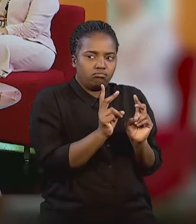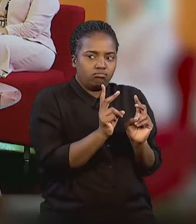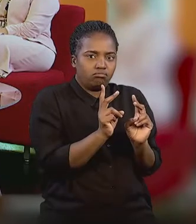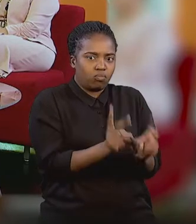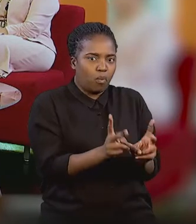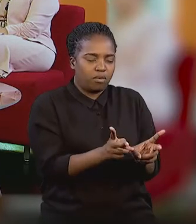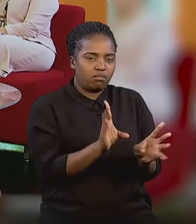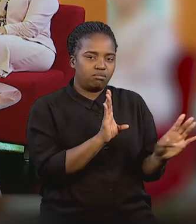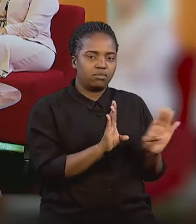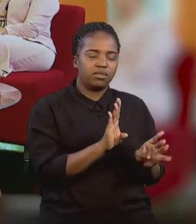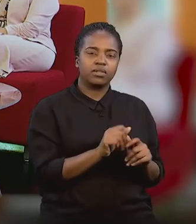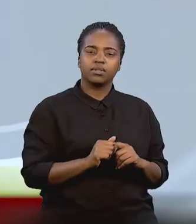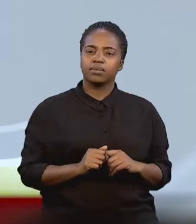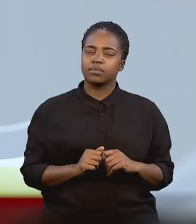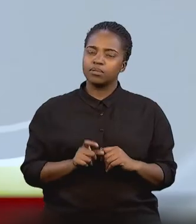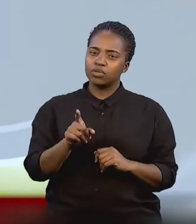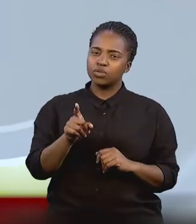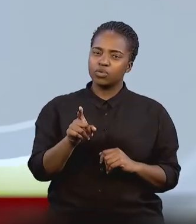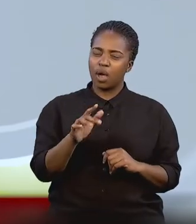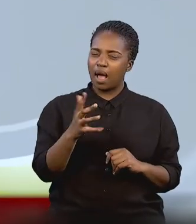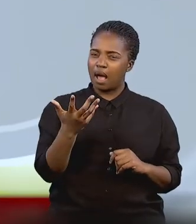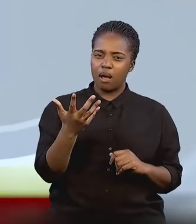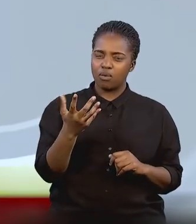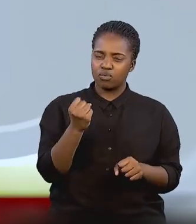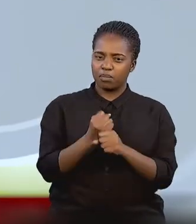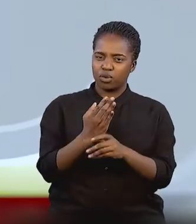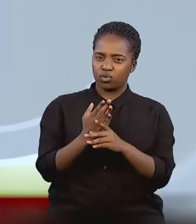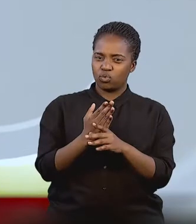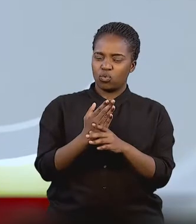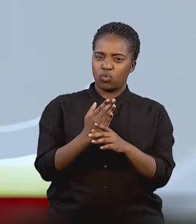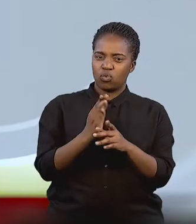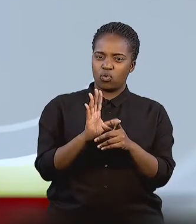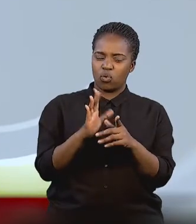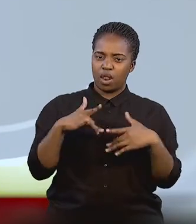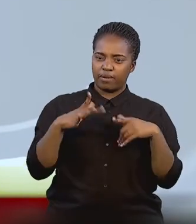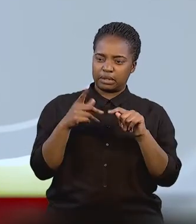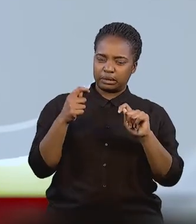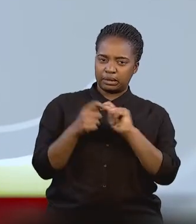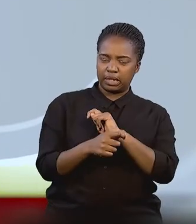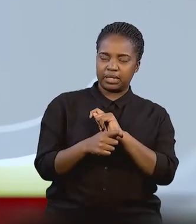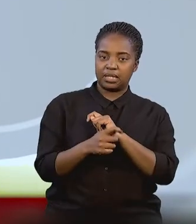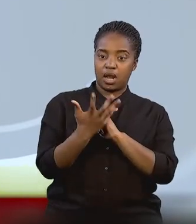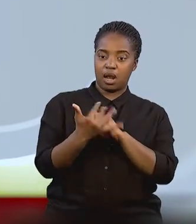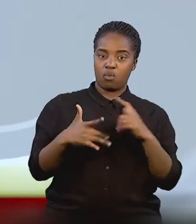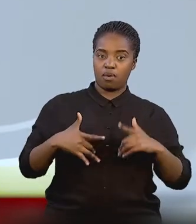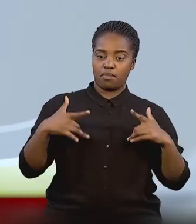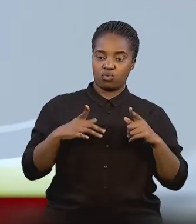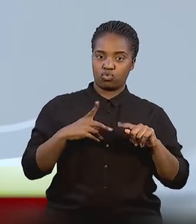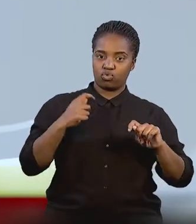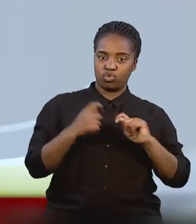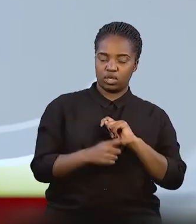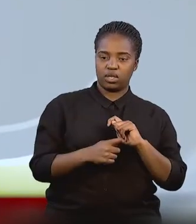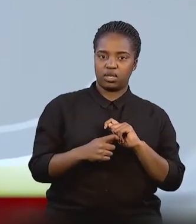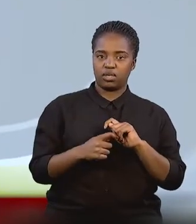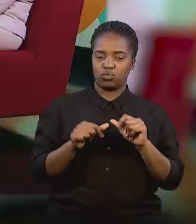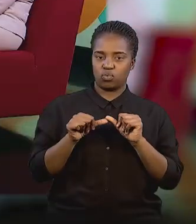normal as any of us. How were you then able to make a turn around yourselves to say, this is how we're going to treat